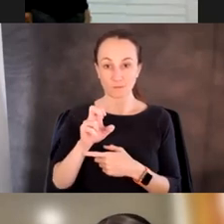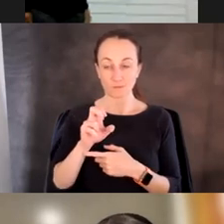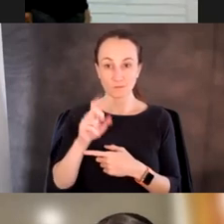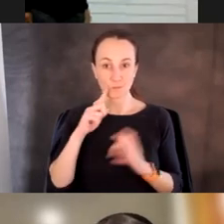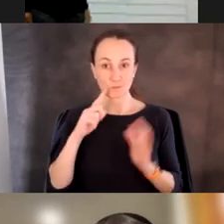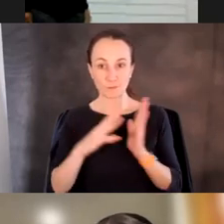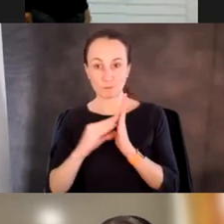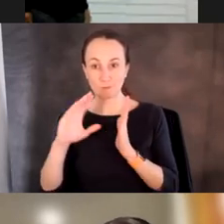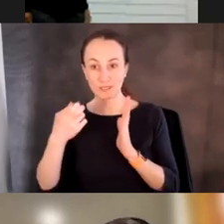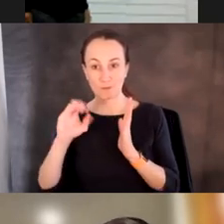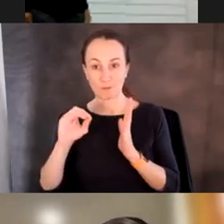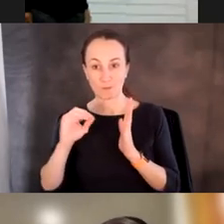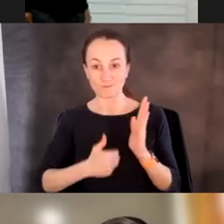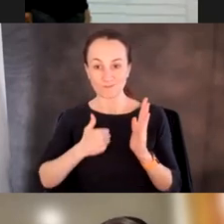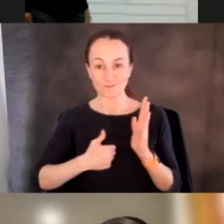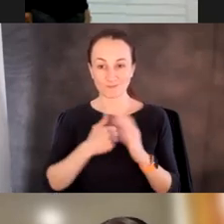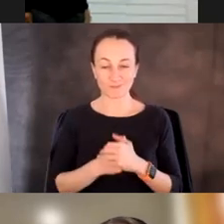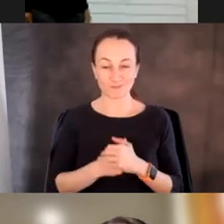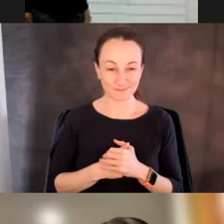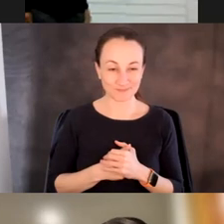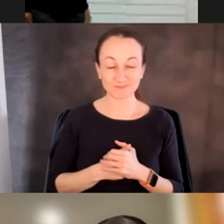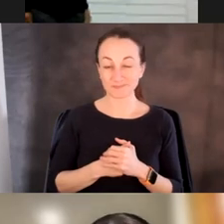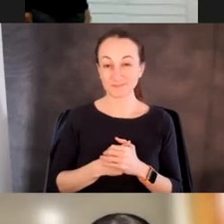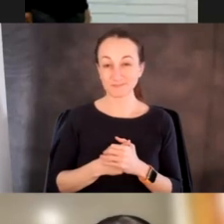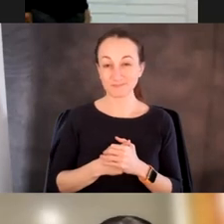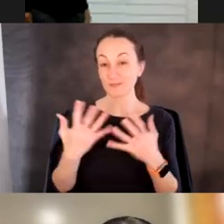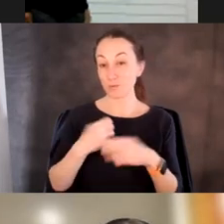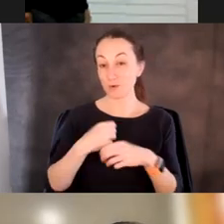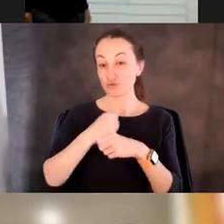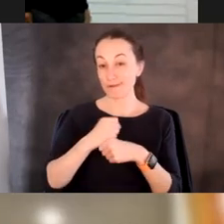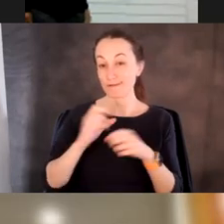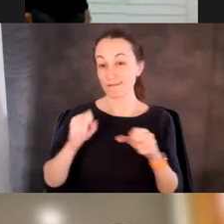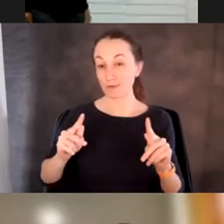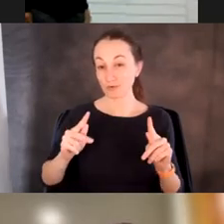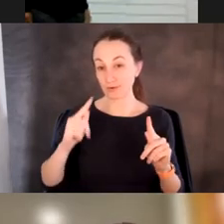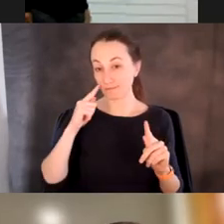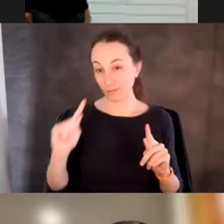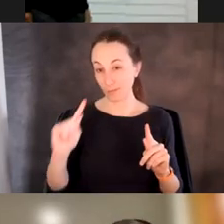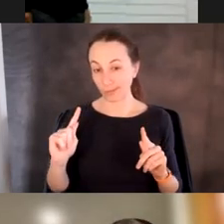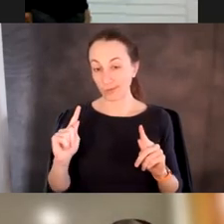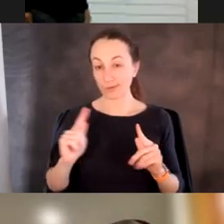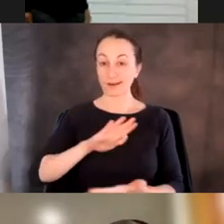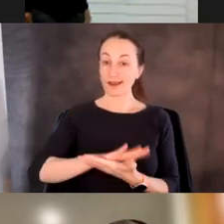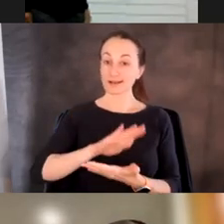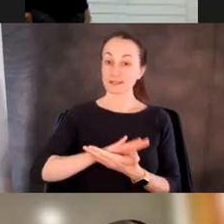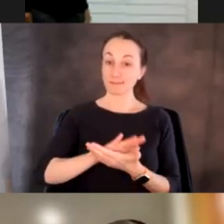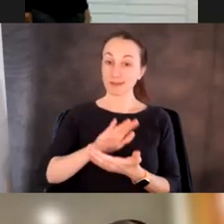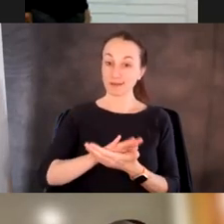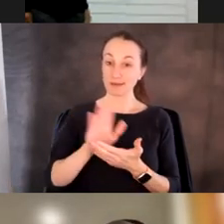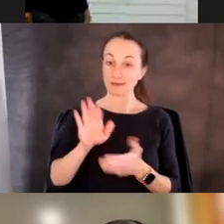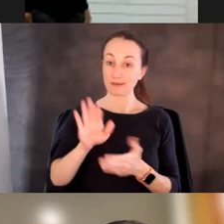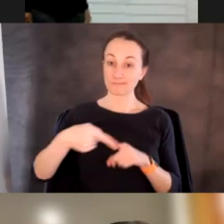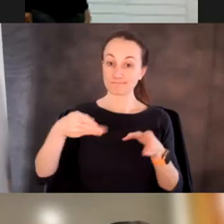oh, sorry, I want to, I want to create an opportunity for academics to access